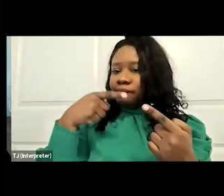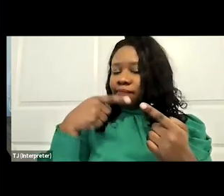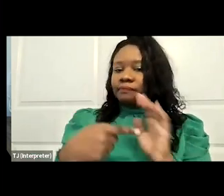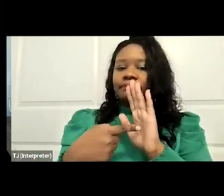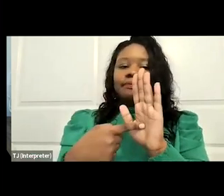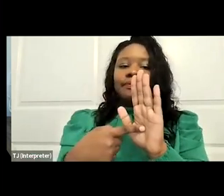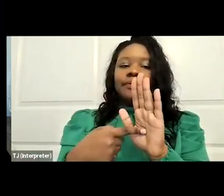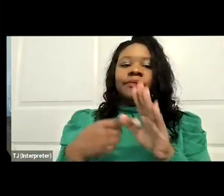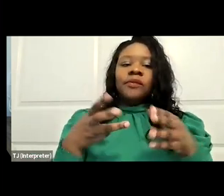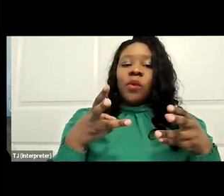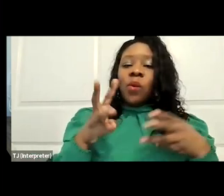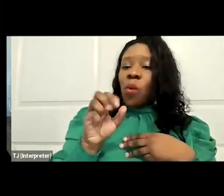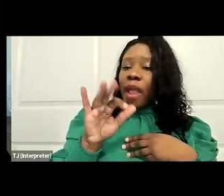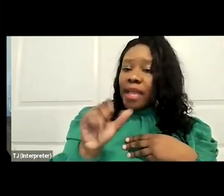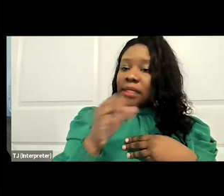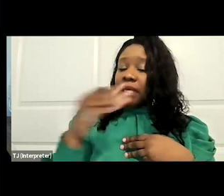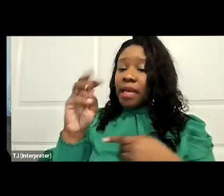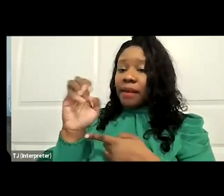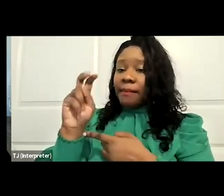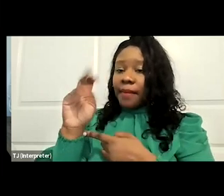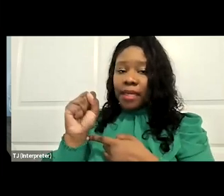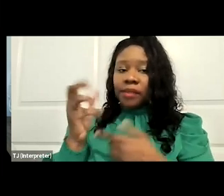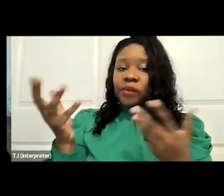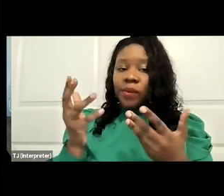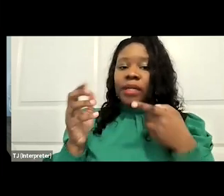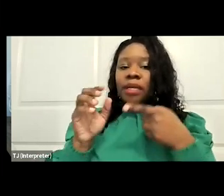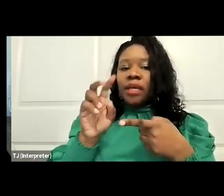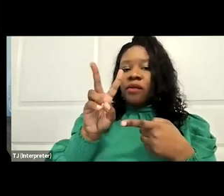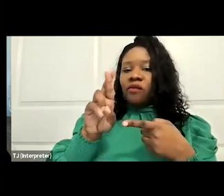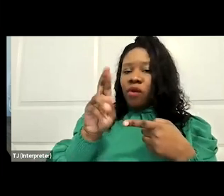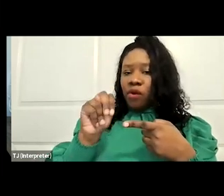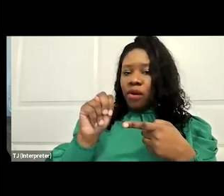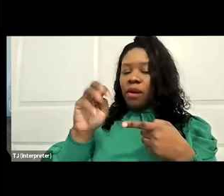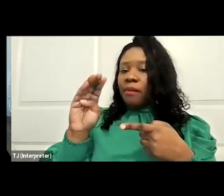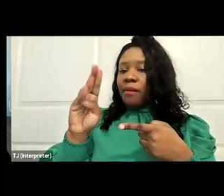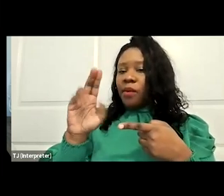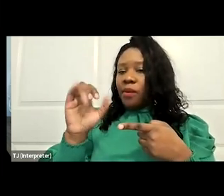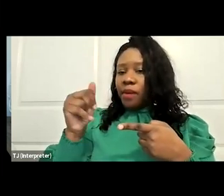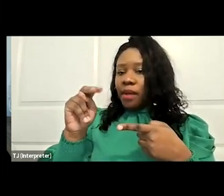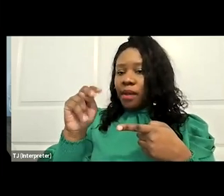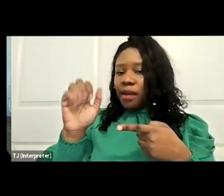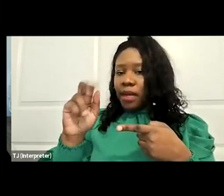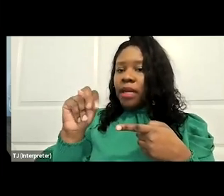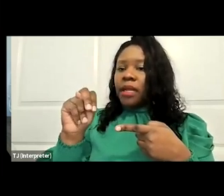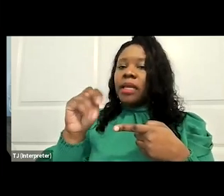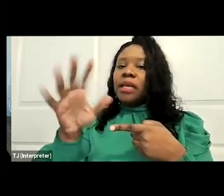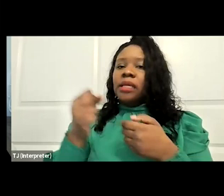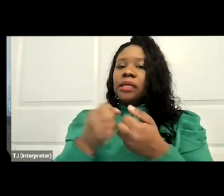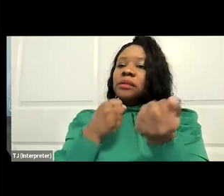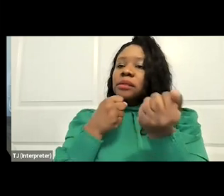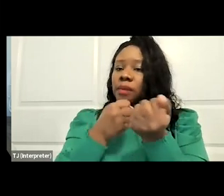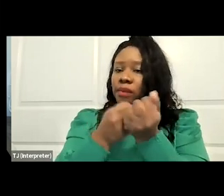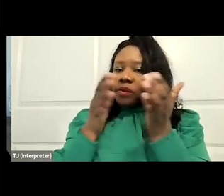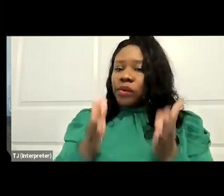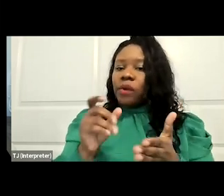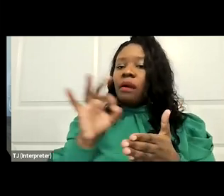Means is that Vern Buchanan, who is a co-sponsor of the